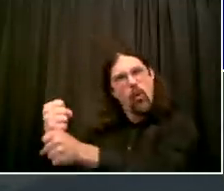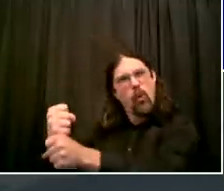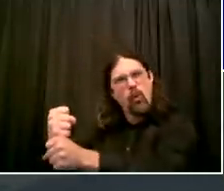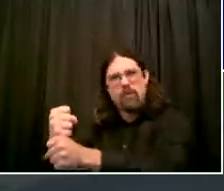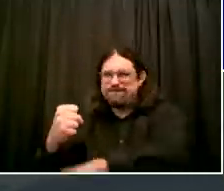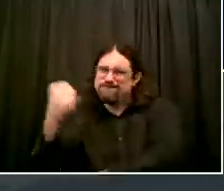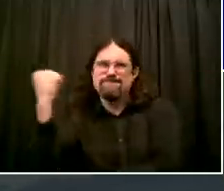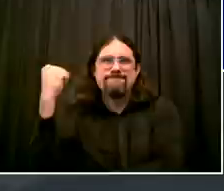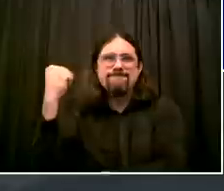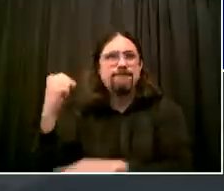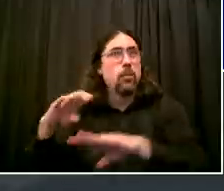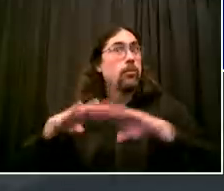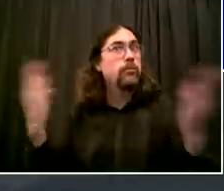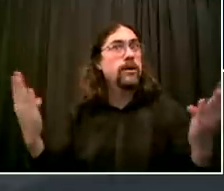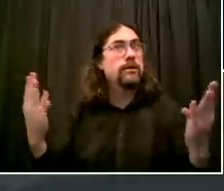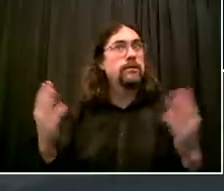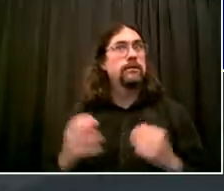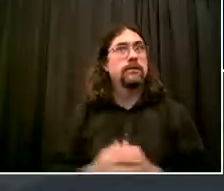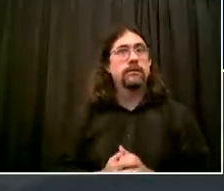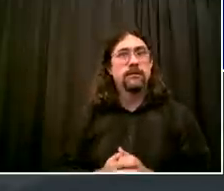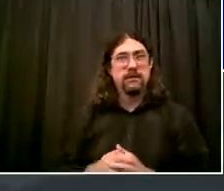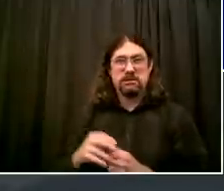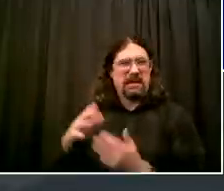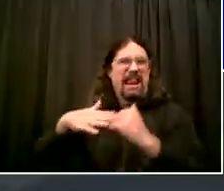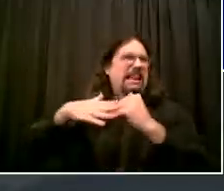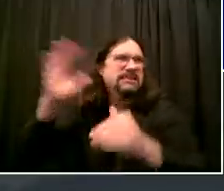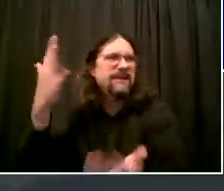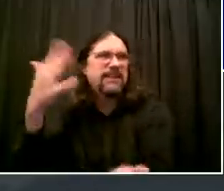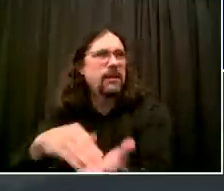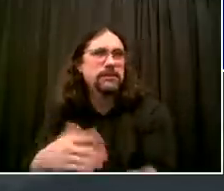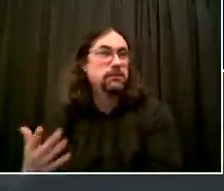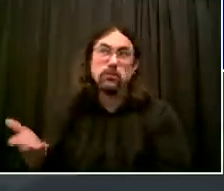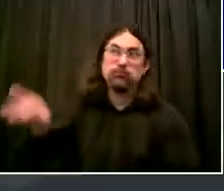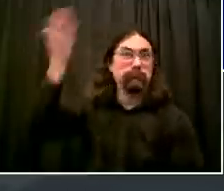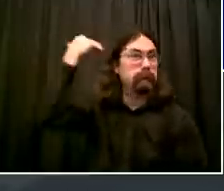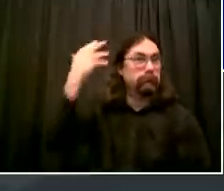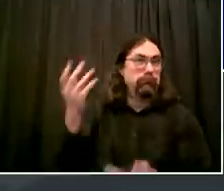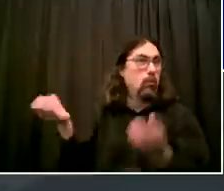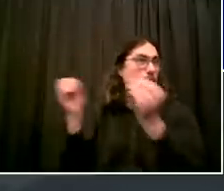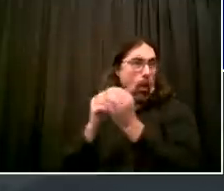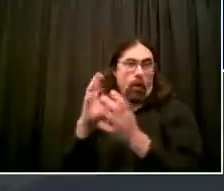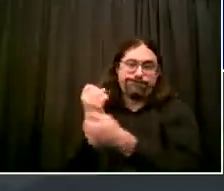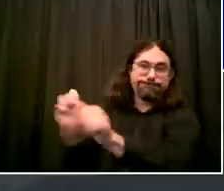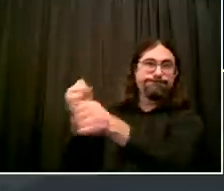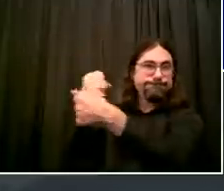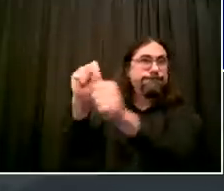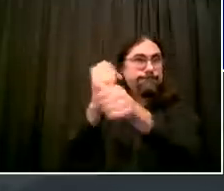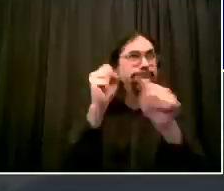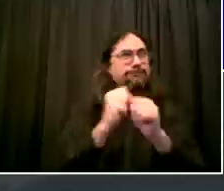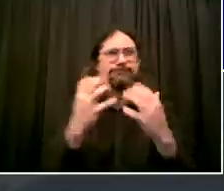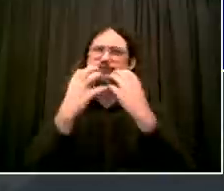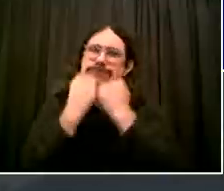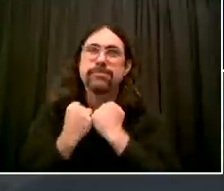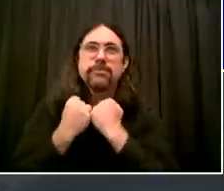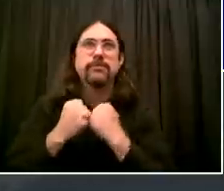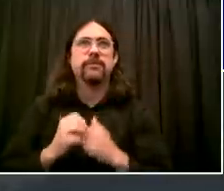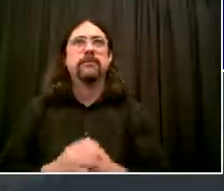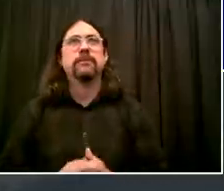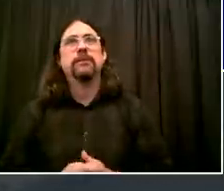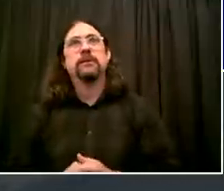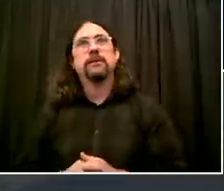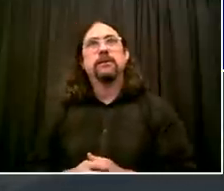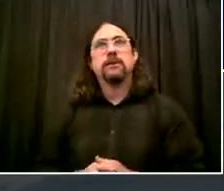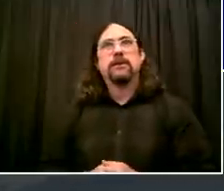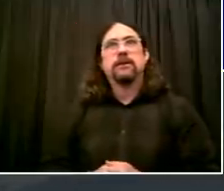believe, will get the revenue they need through this open restaurants initiative to keep going to the future. 45,000 workers